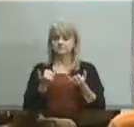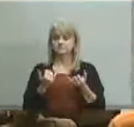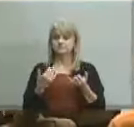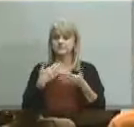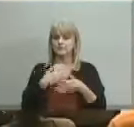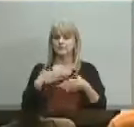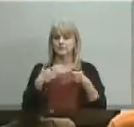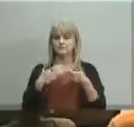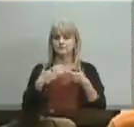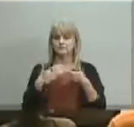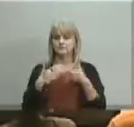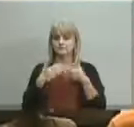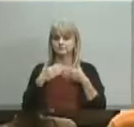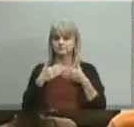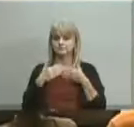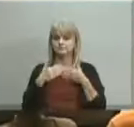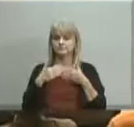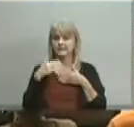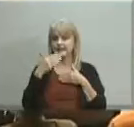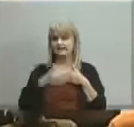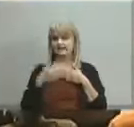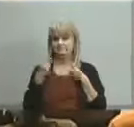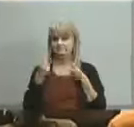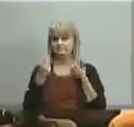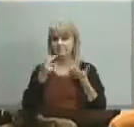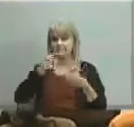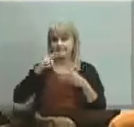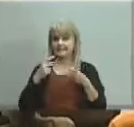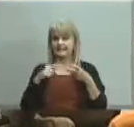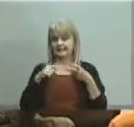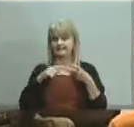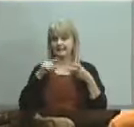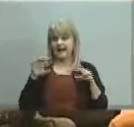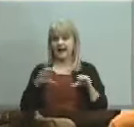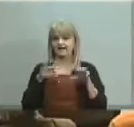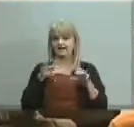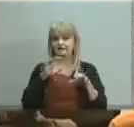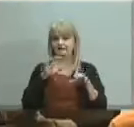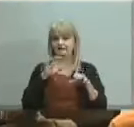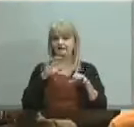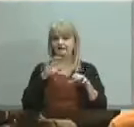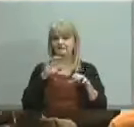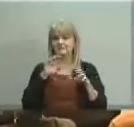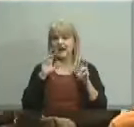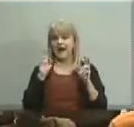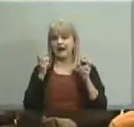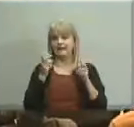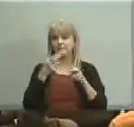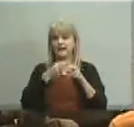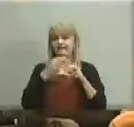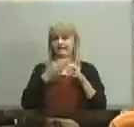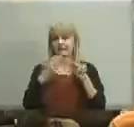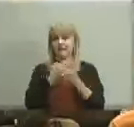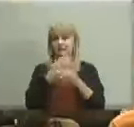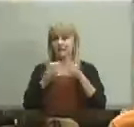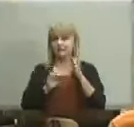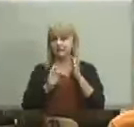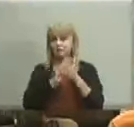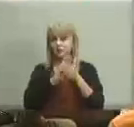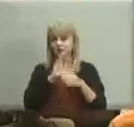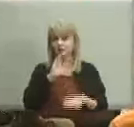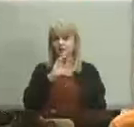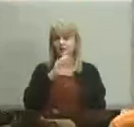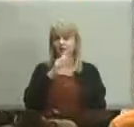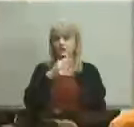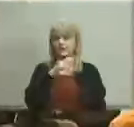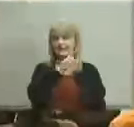pleasure to move on to the second action item which is the naming of the new elementary school at 10 941 King's Crown